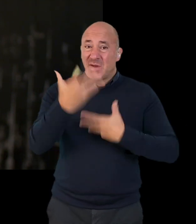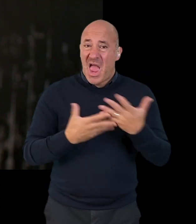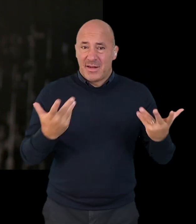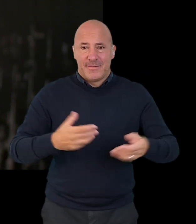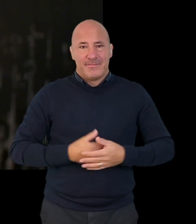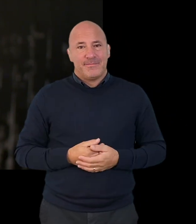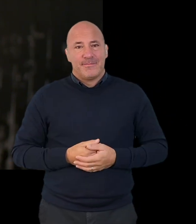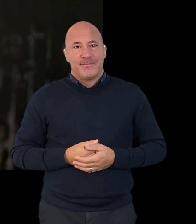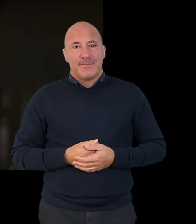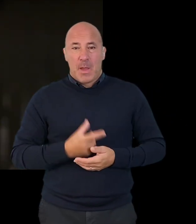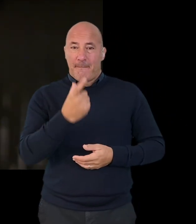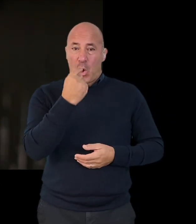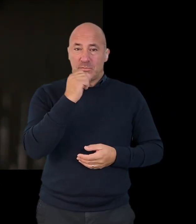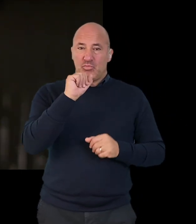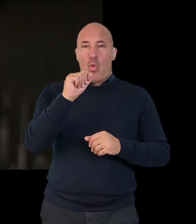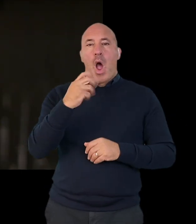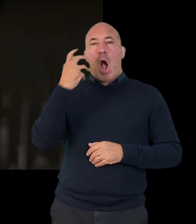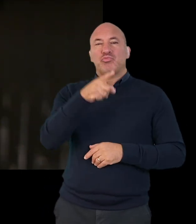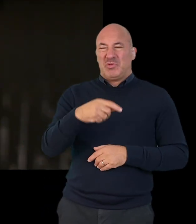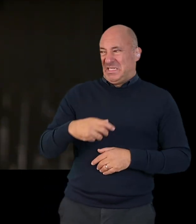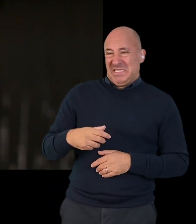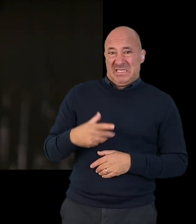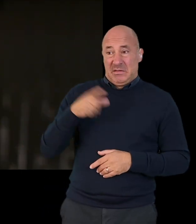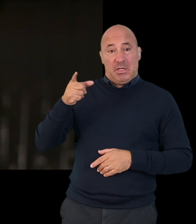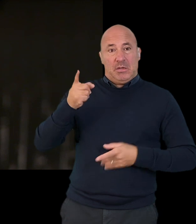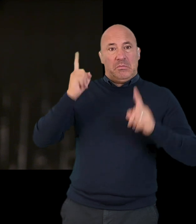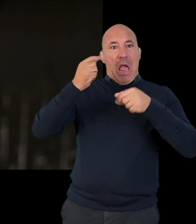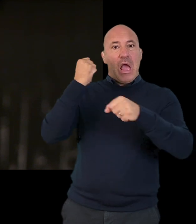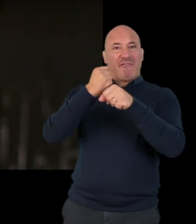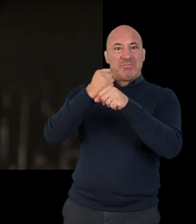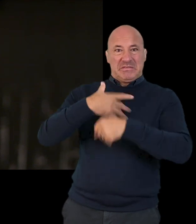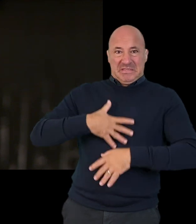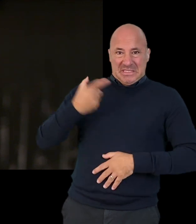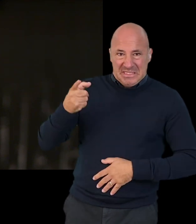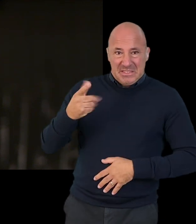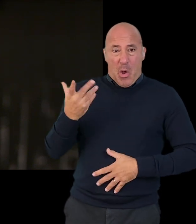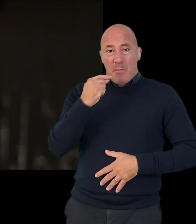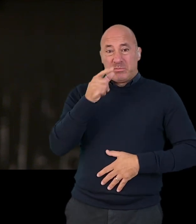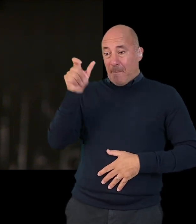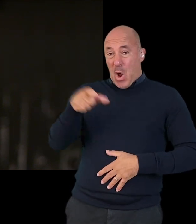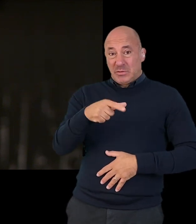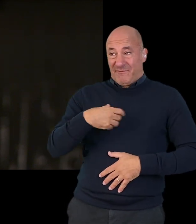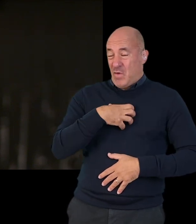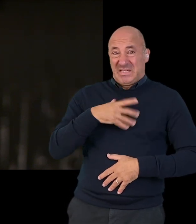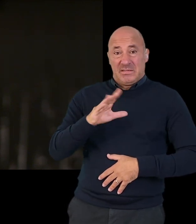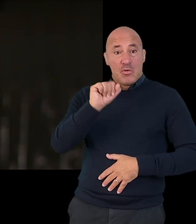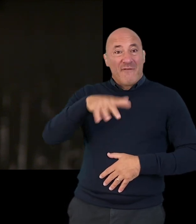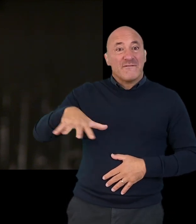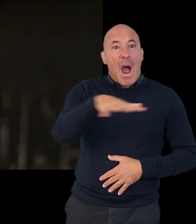fear in your country of origin. It is possible that in your country you fear the authorities or it is possible that you fear someone else for example your family.